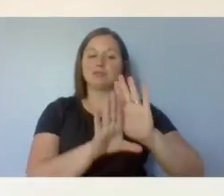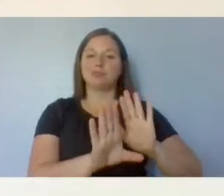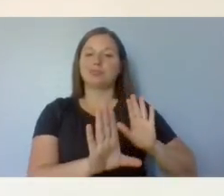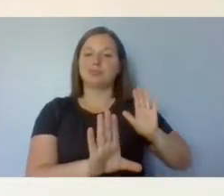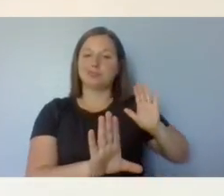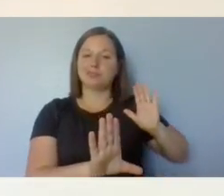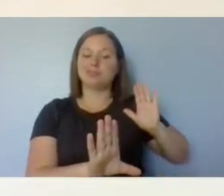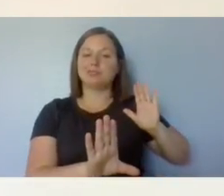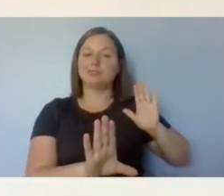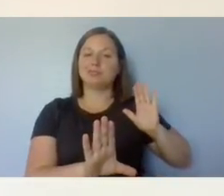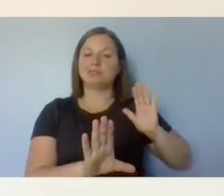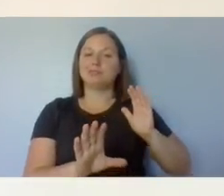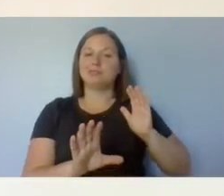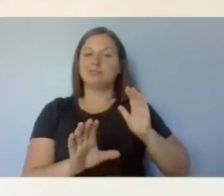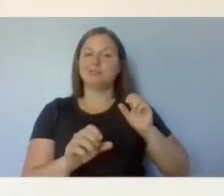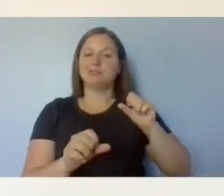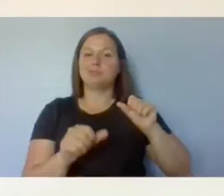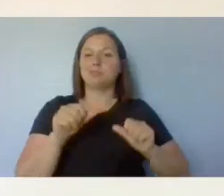hips from side to side.